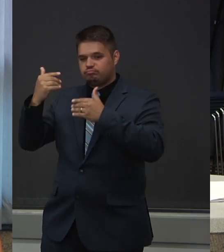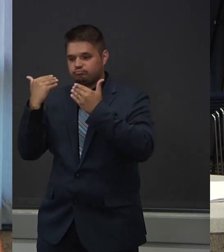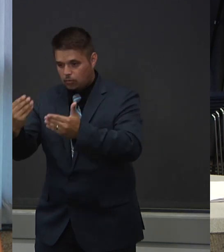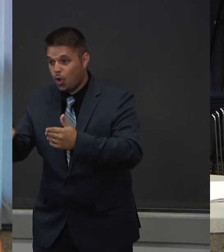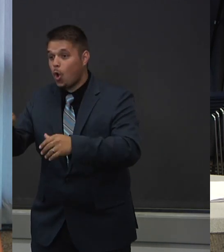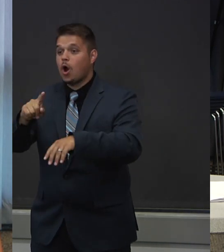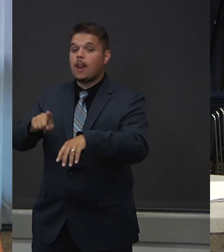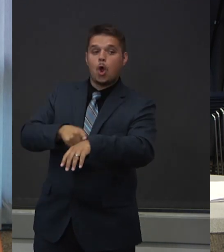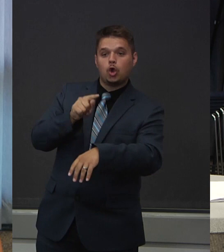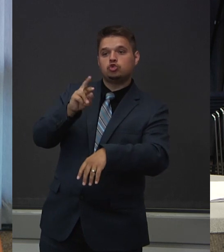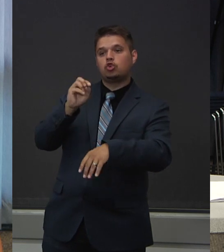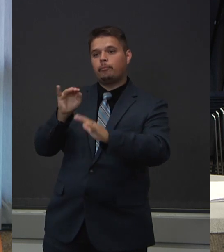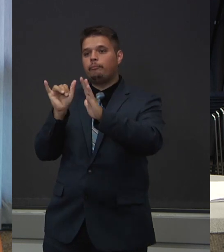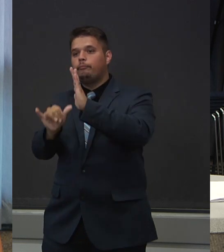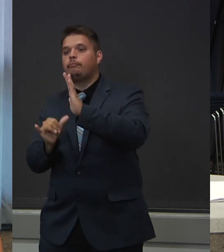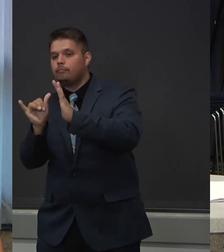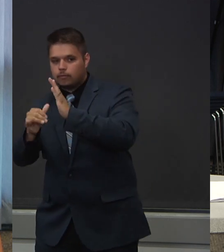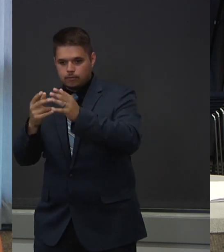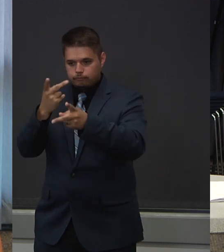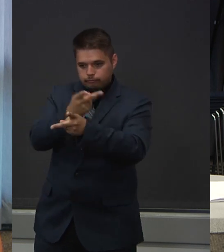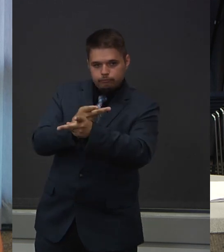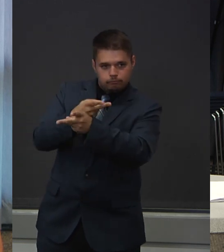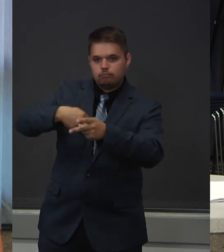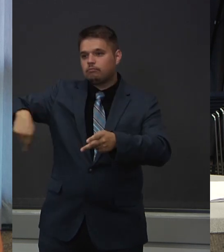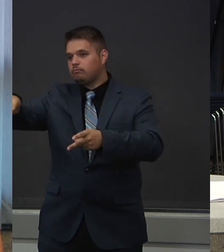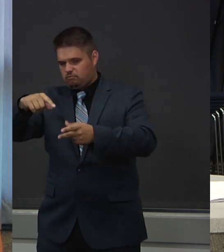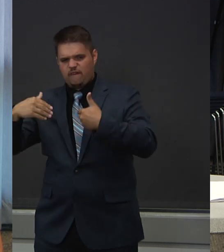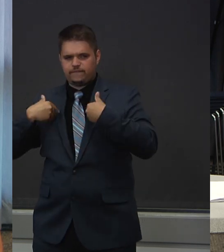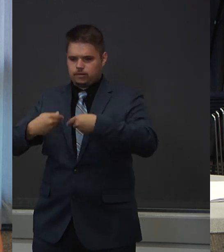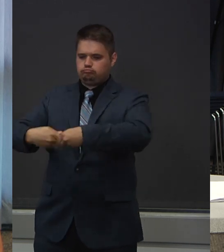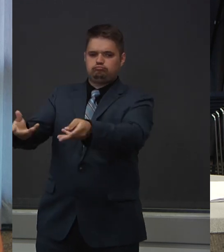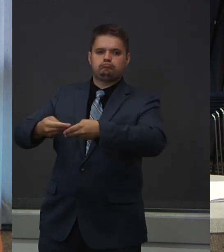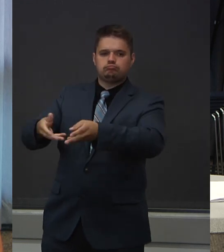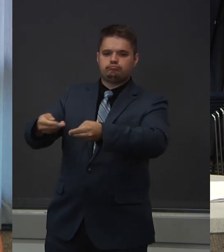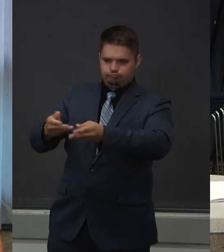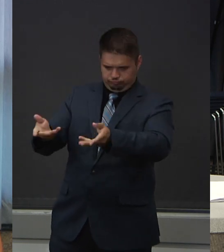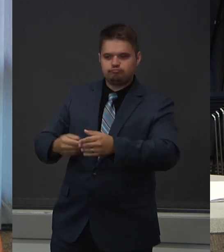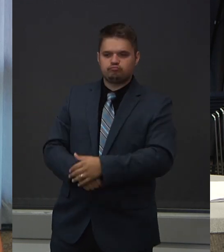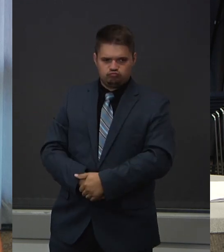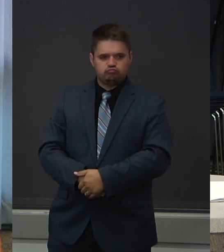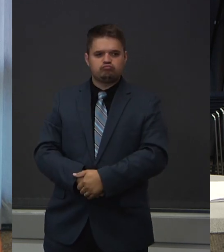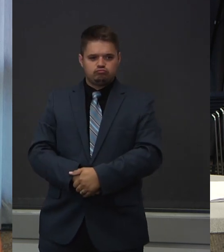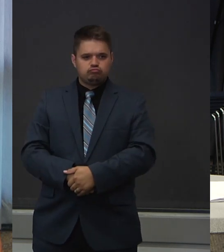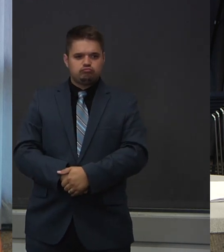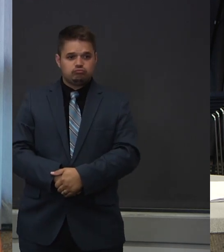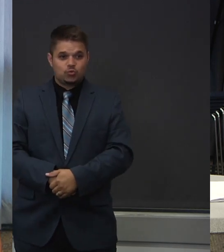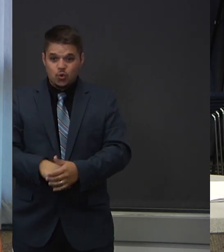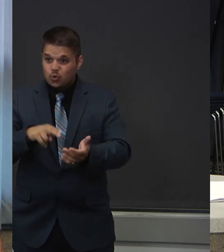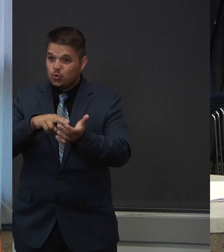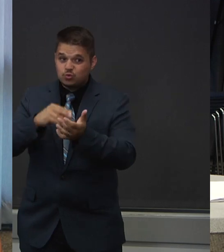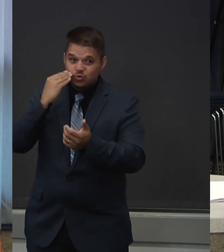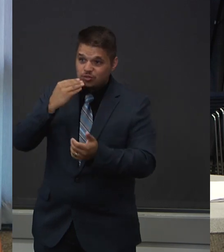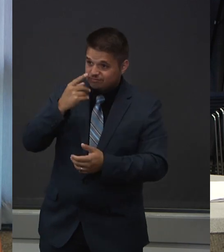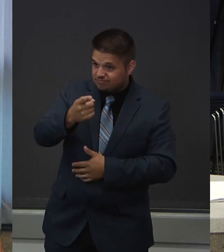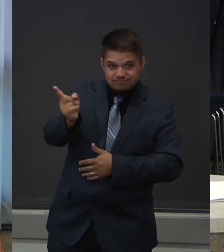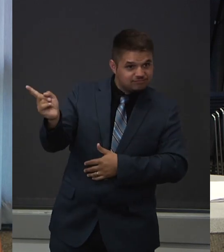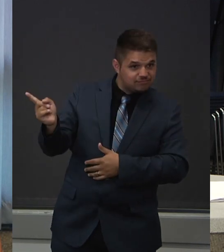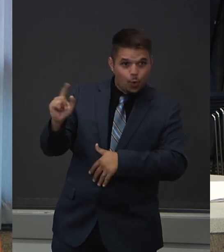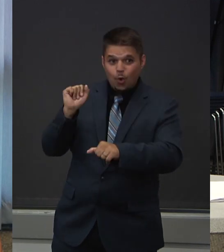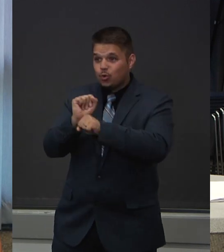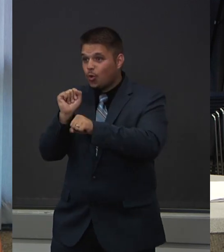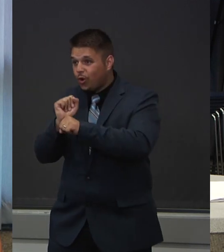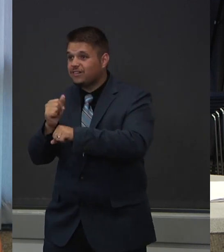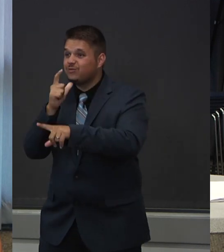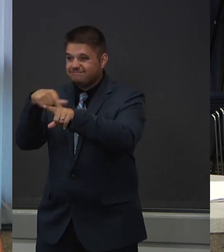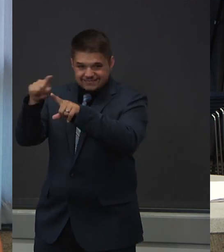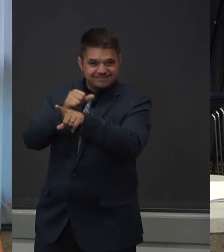last month. In this plan, every staff member in a nursing facility working in Oregon would be tested